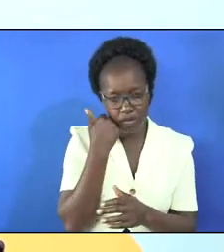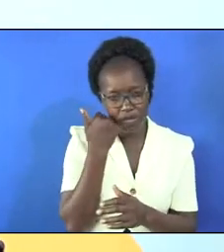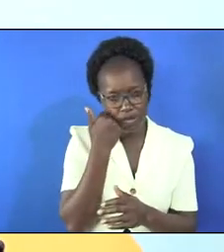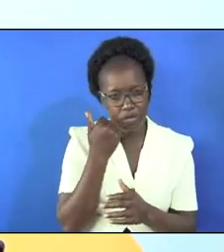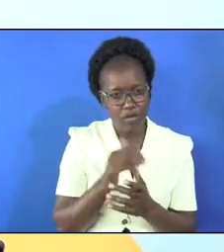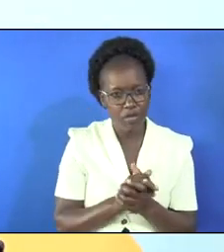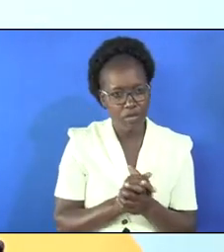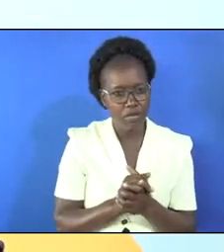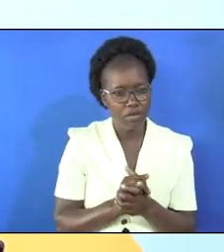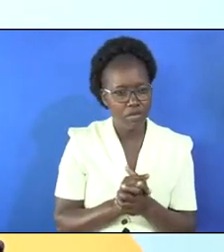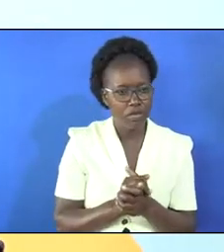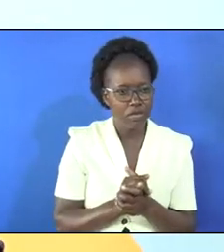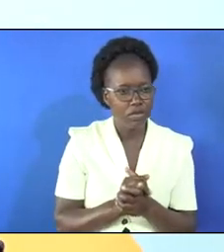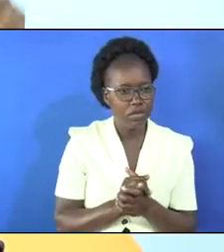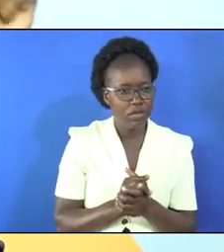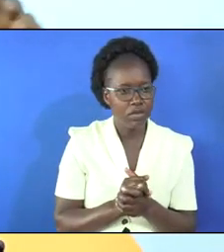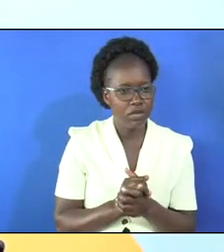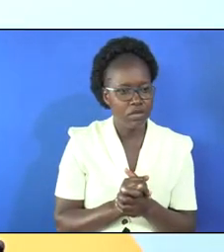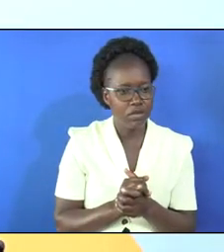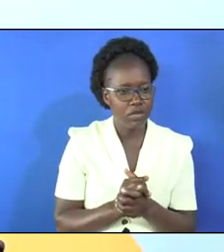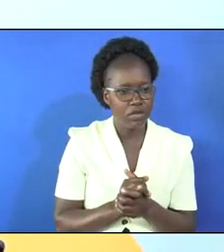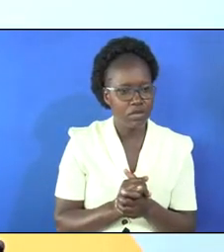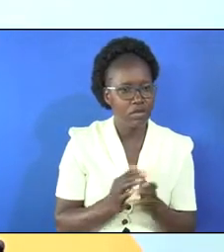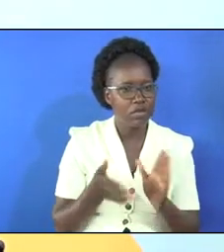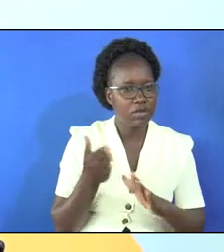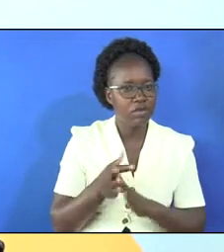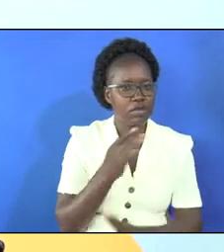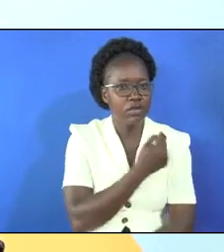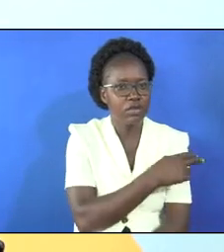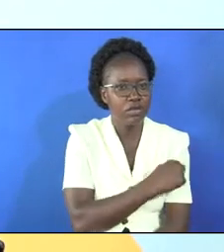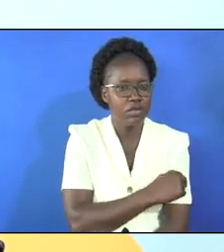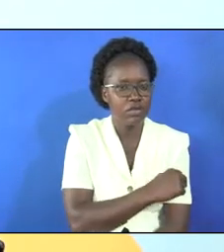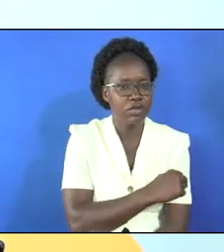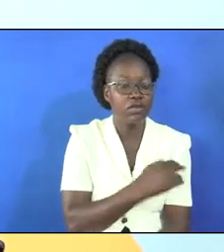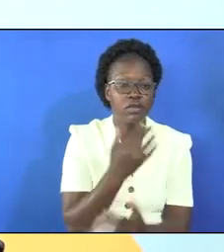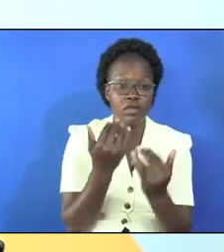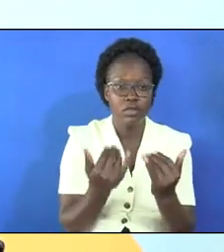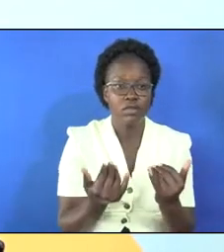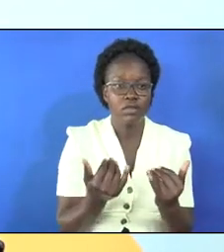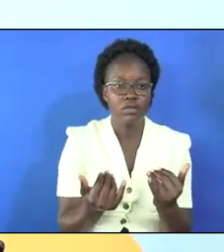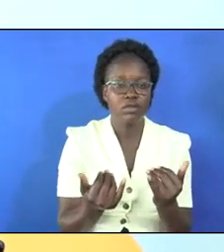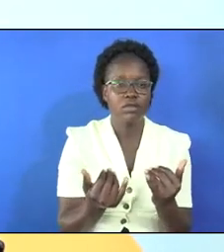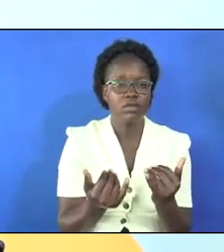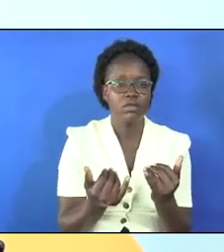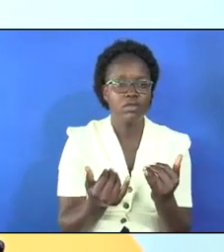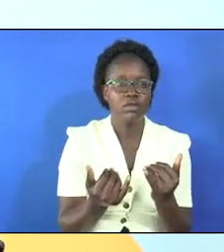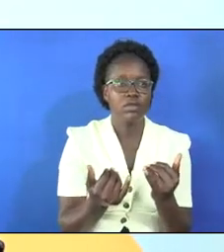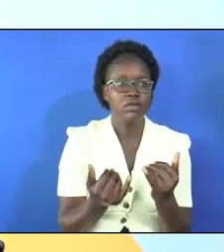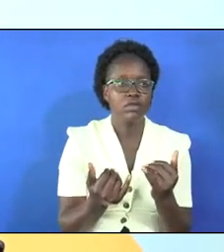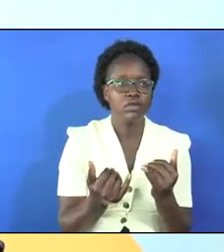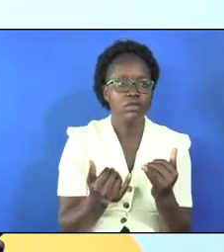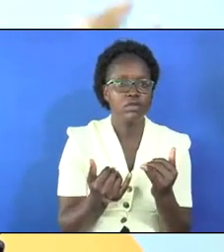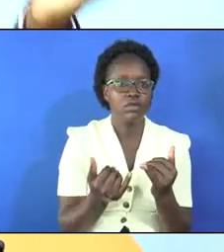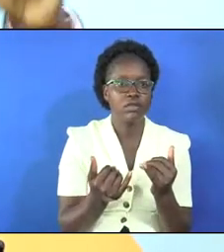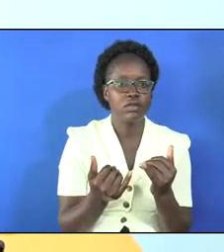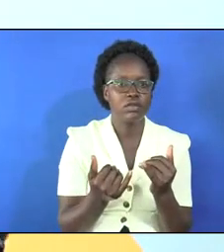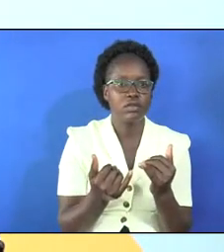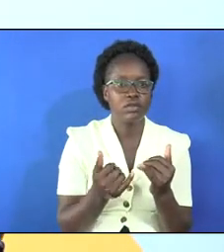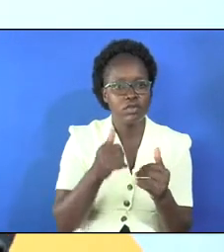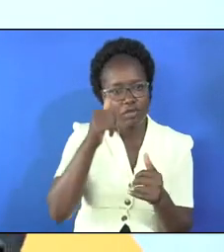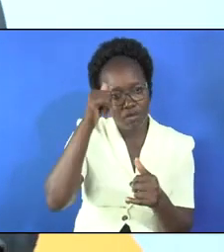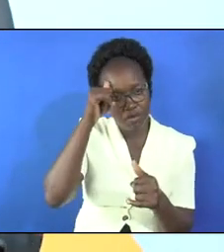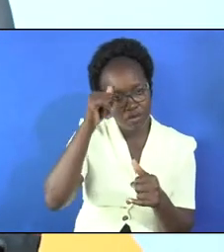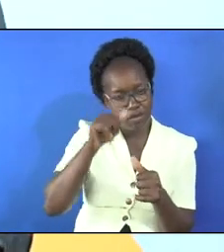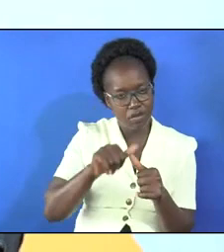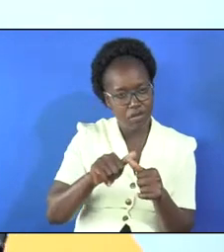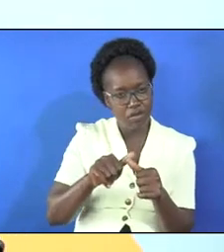and she has been rushed to the hospital as we speak now so we remember